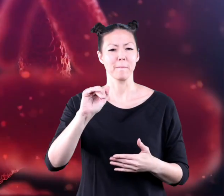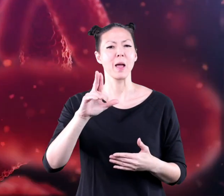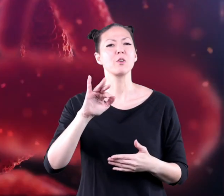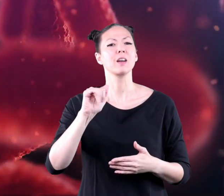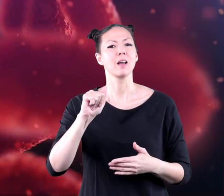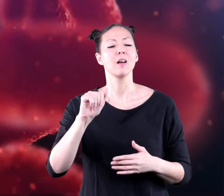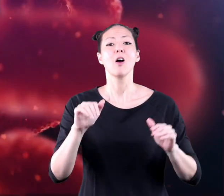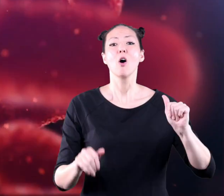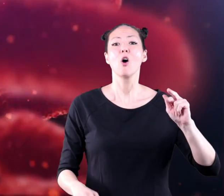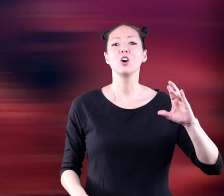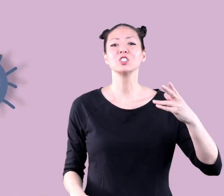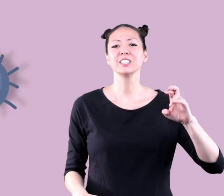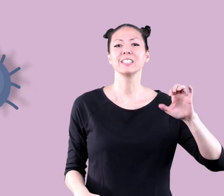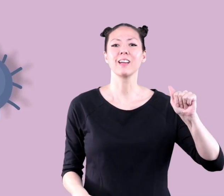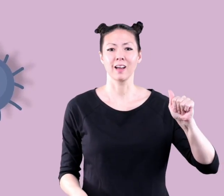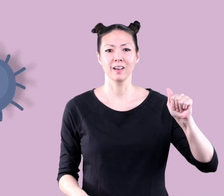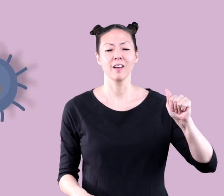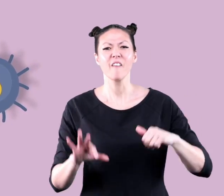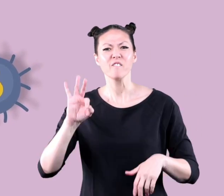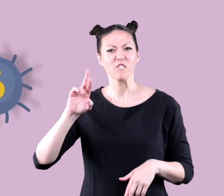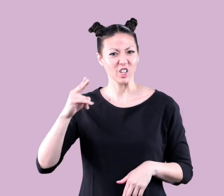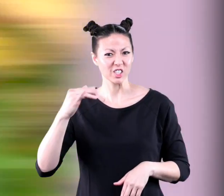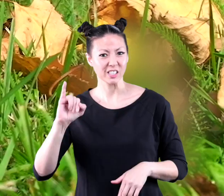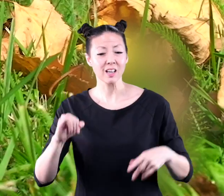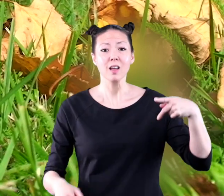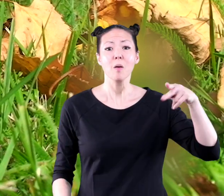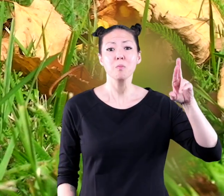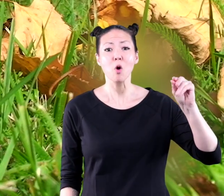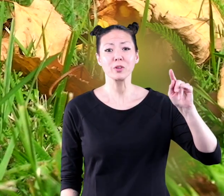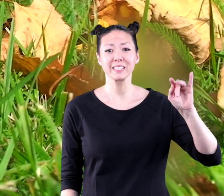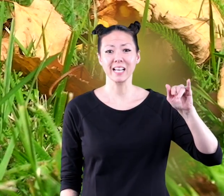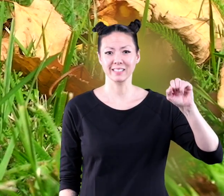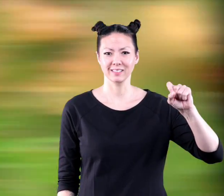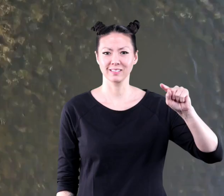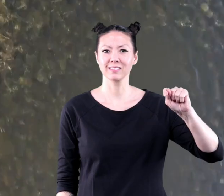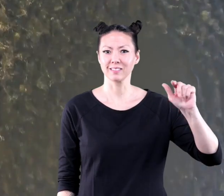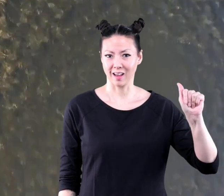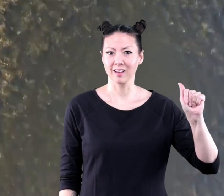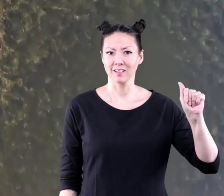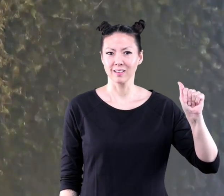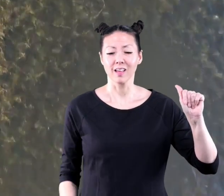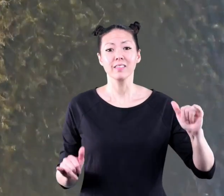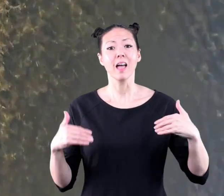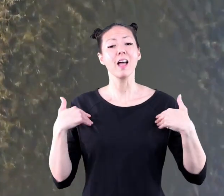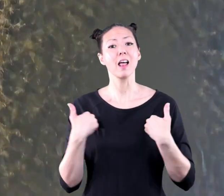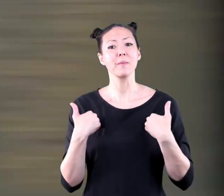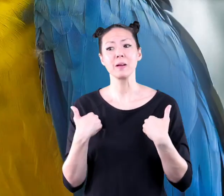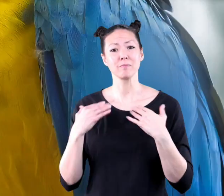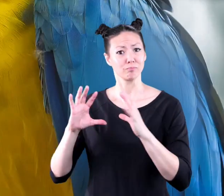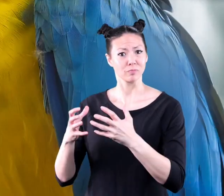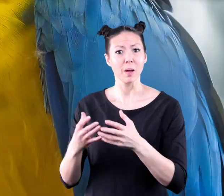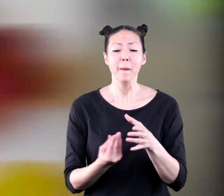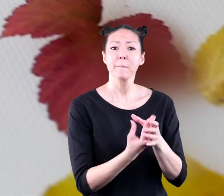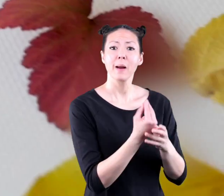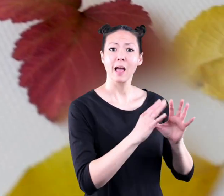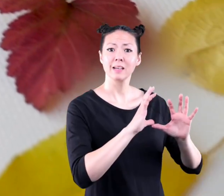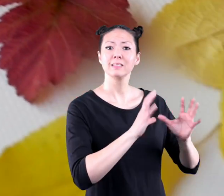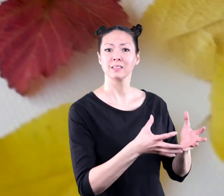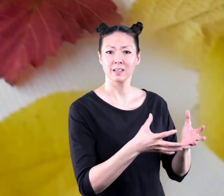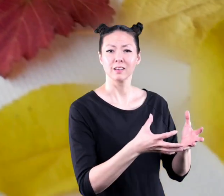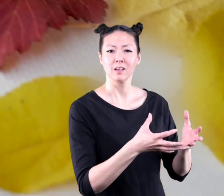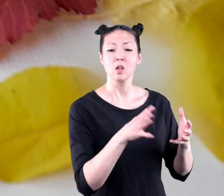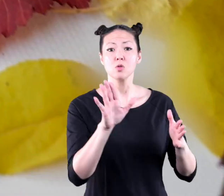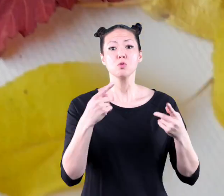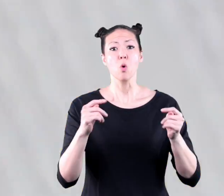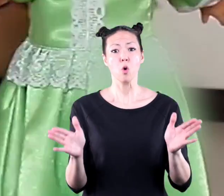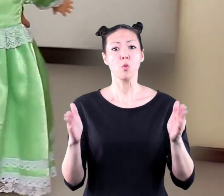bacteria archaea fungi protista animals and plants